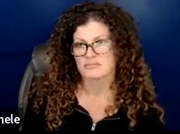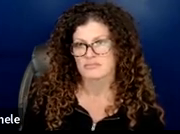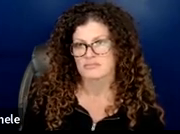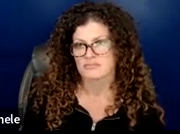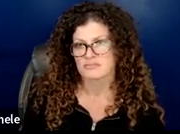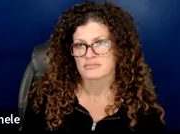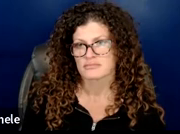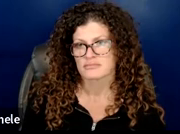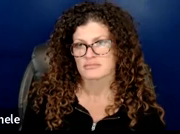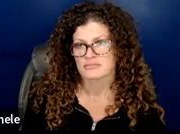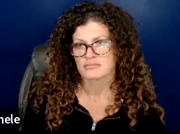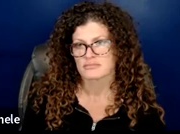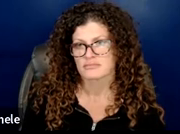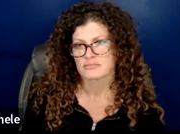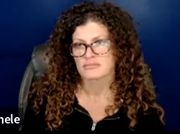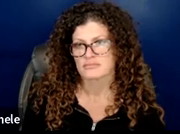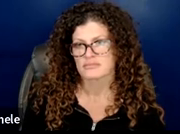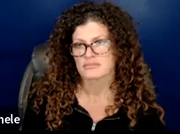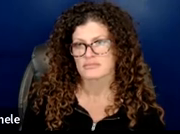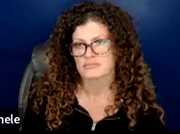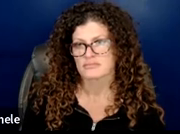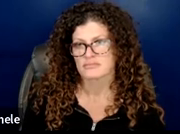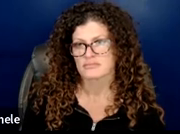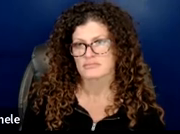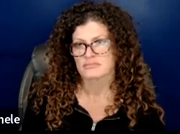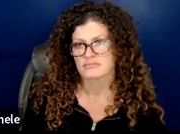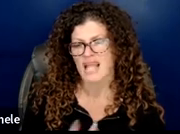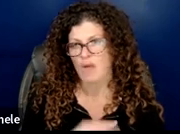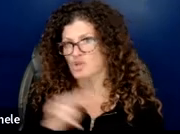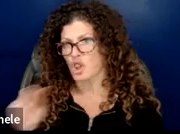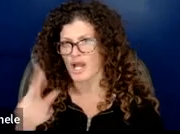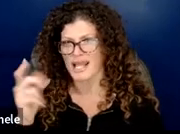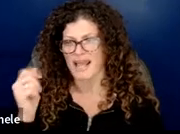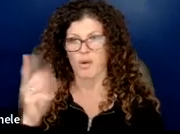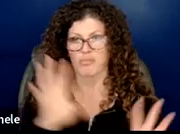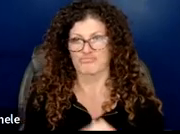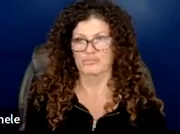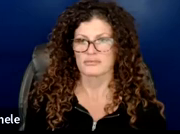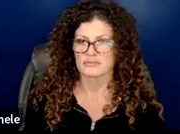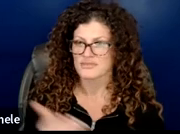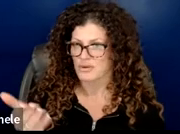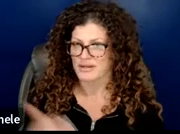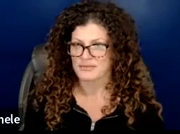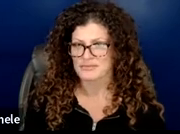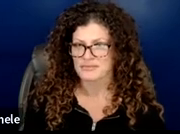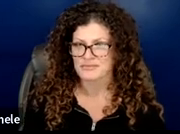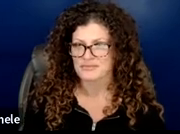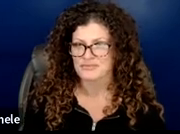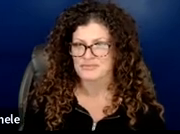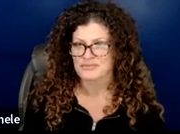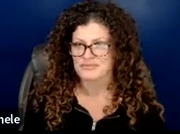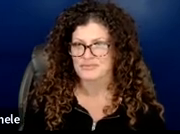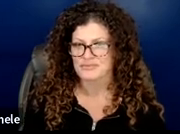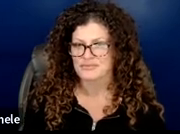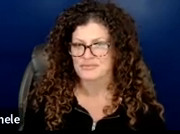oh sorry did i interrupt someone because everyone went away because i was looking at the thing i wanted